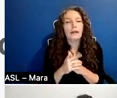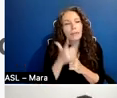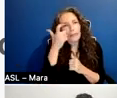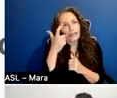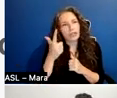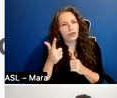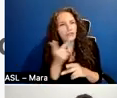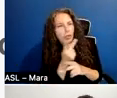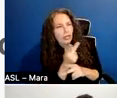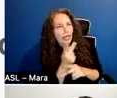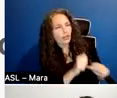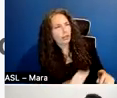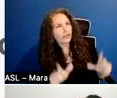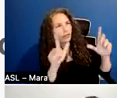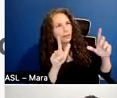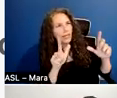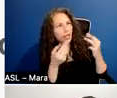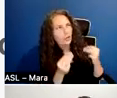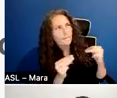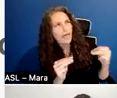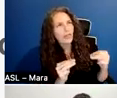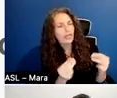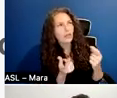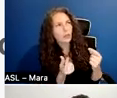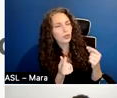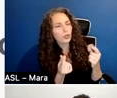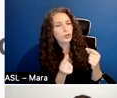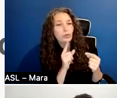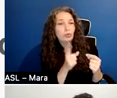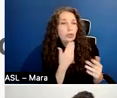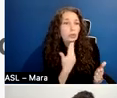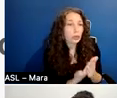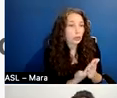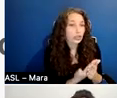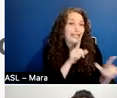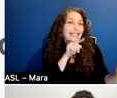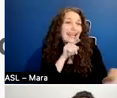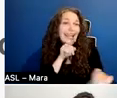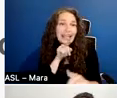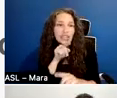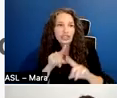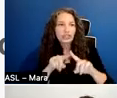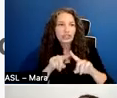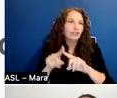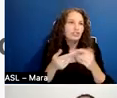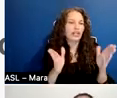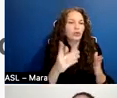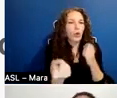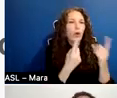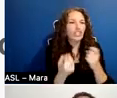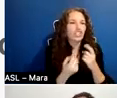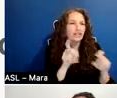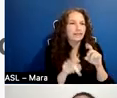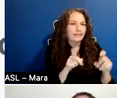methodology for the film, it's often helpful to actually start answering some of the general questions on applications, like what's your